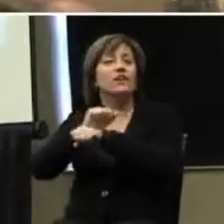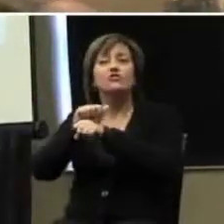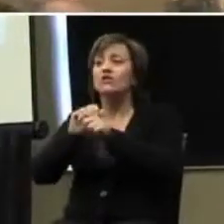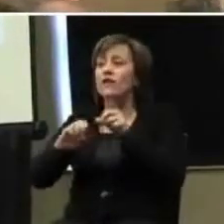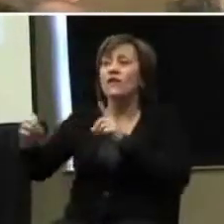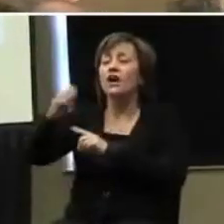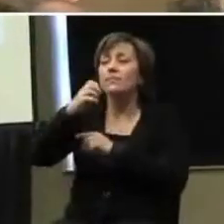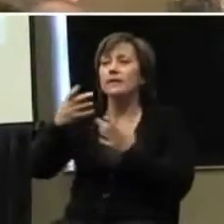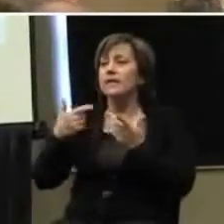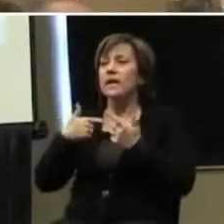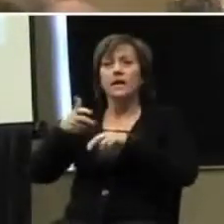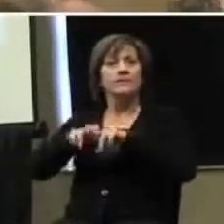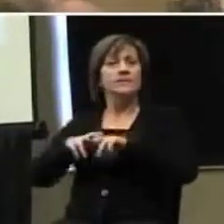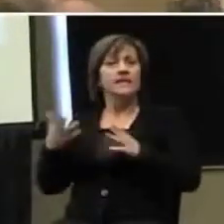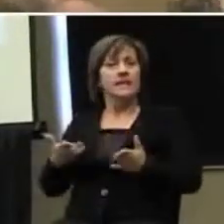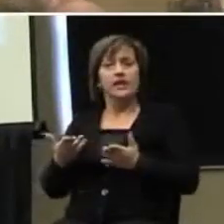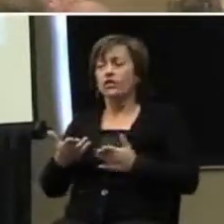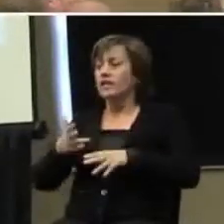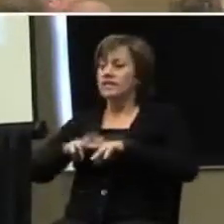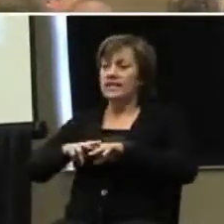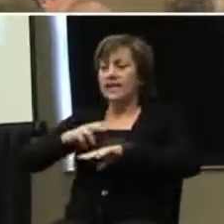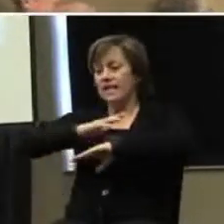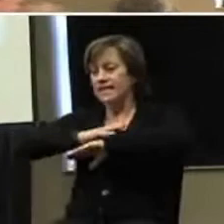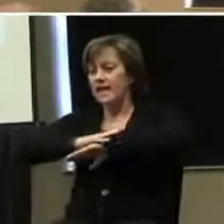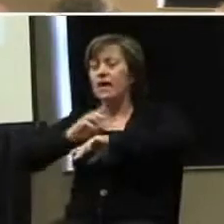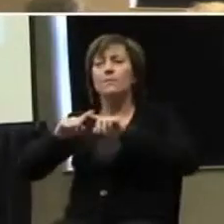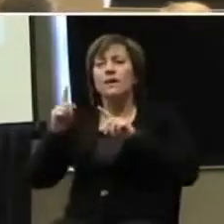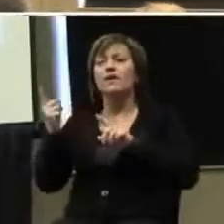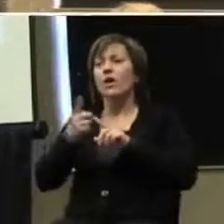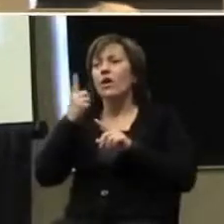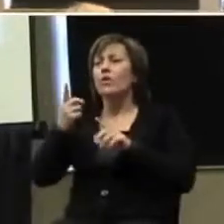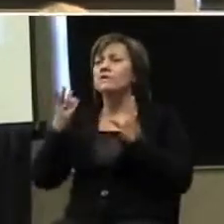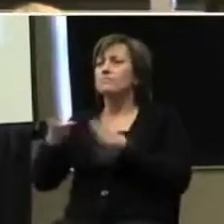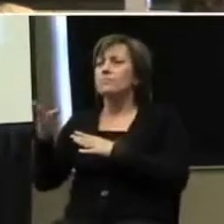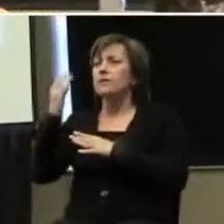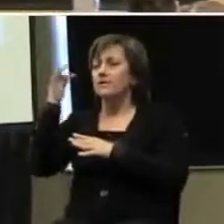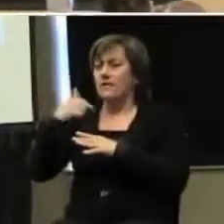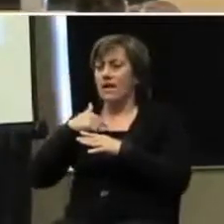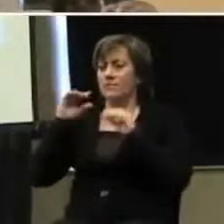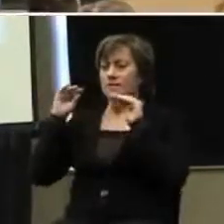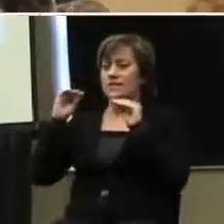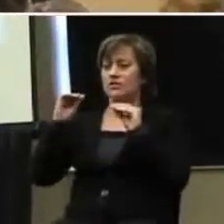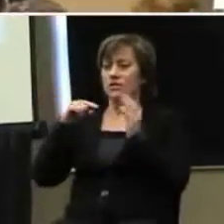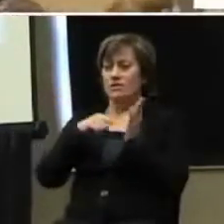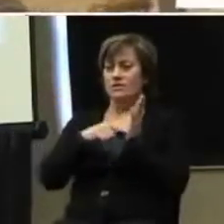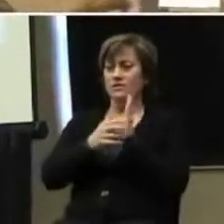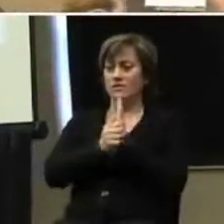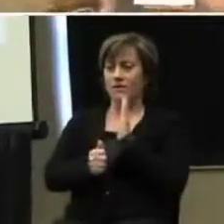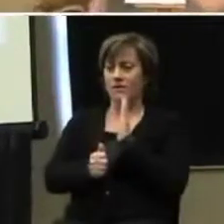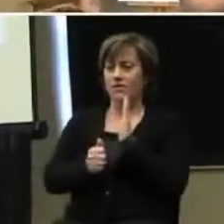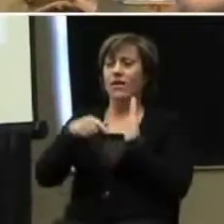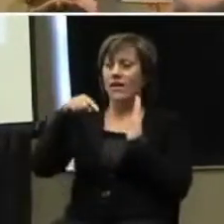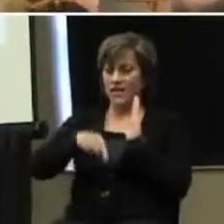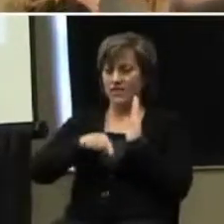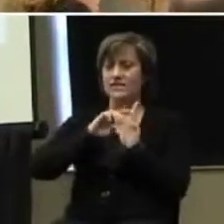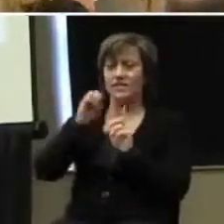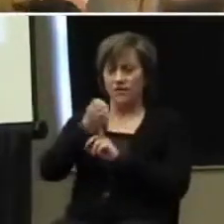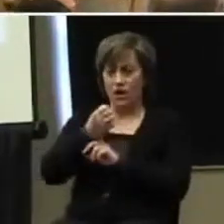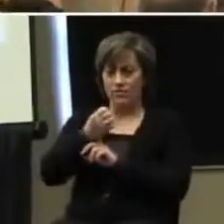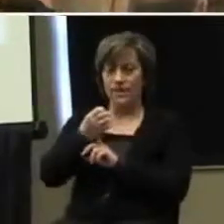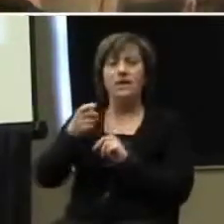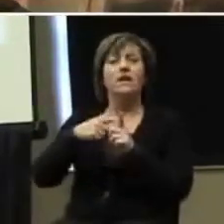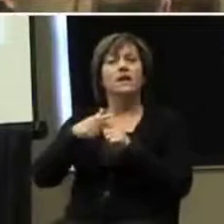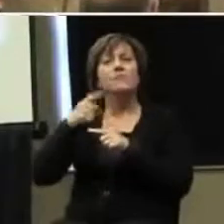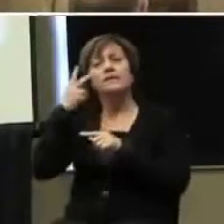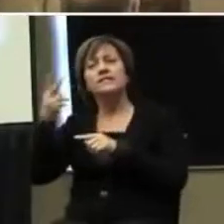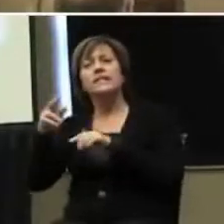really needs that repetition. Now, there are some things that are really odd about this that we don't recommend all the time. And one